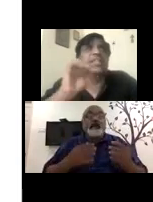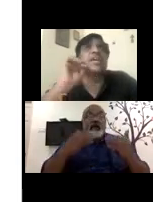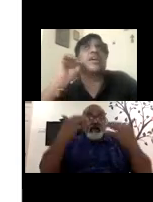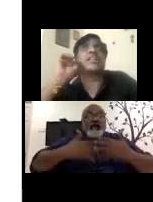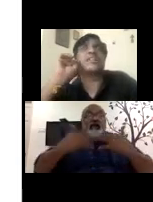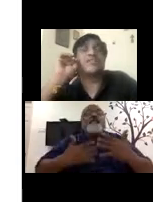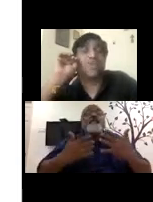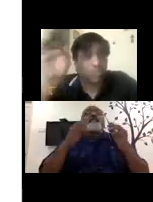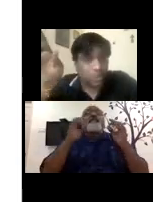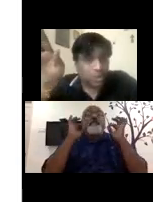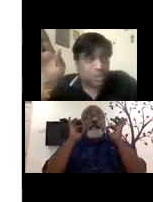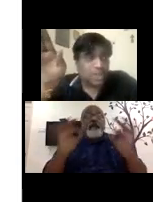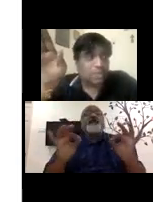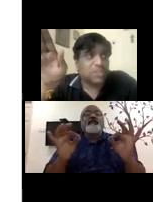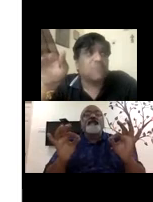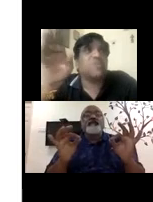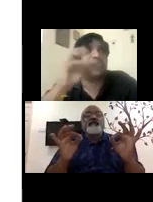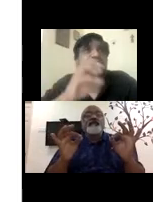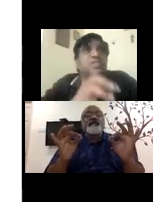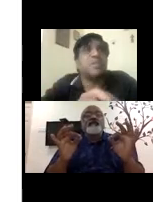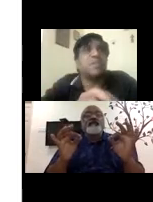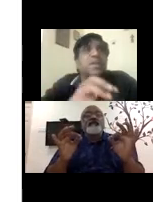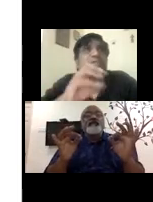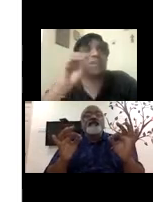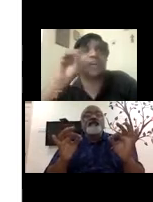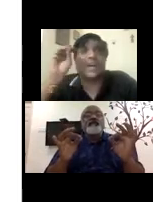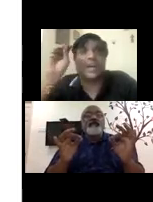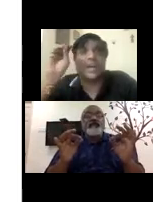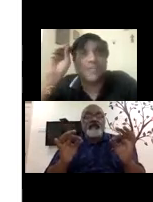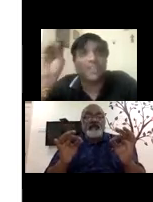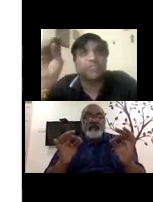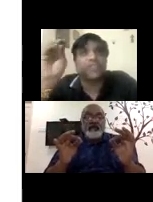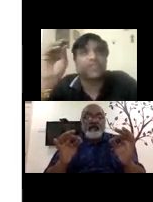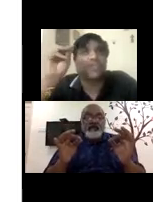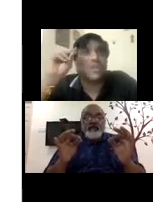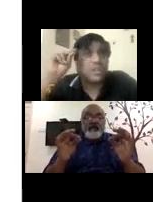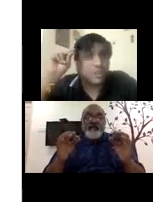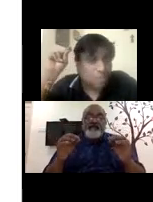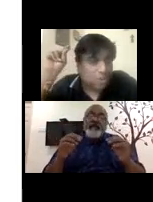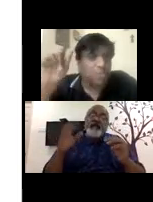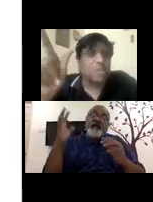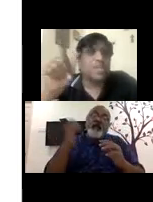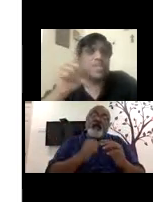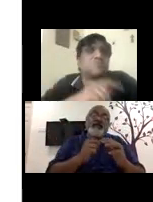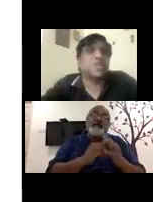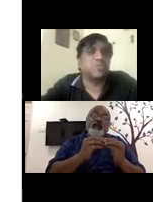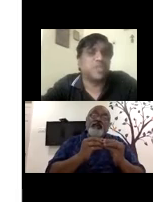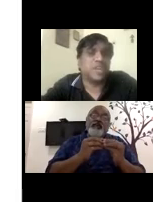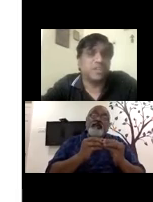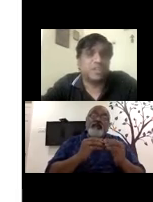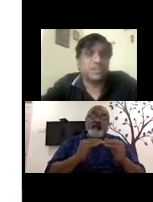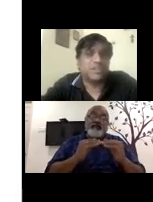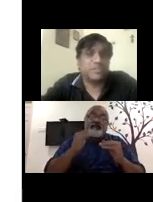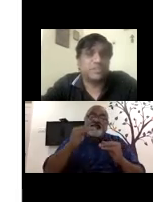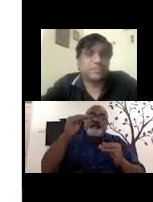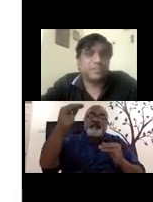And then the, and the hope that the person, if the person applies, uh, after the first job, upward mobility is much, much